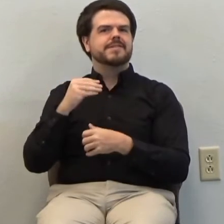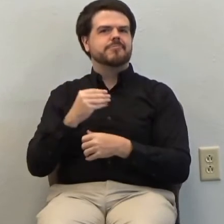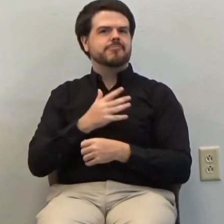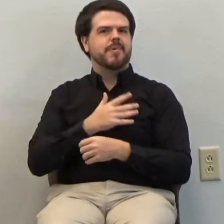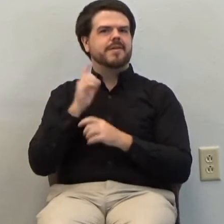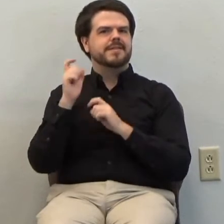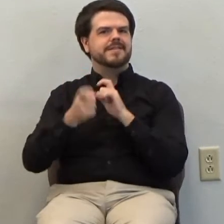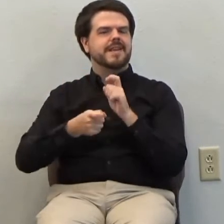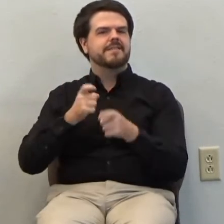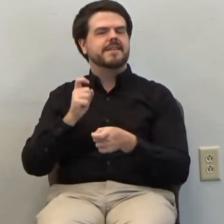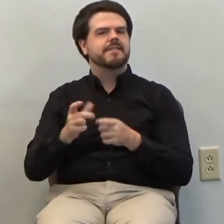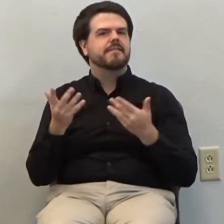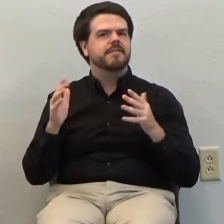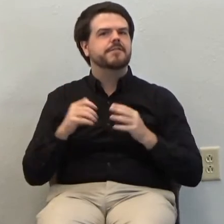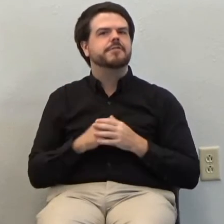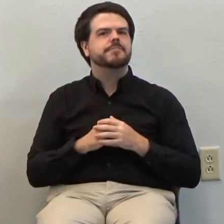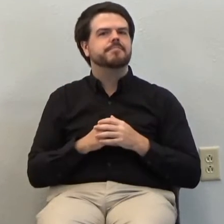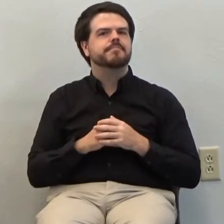But let's move on.